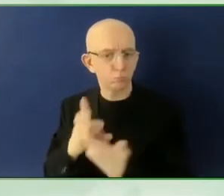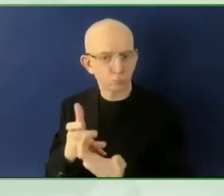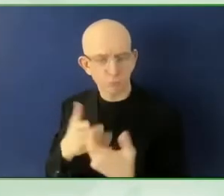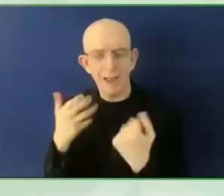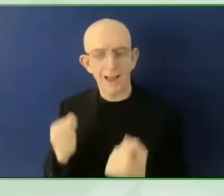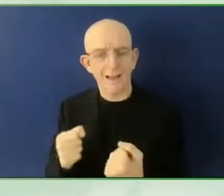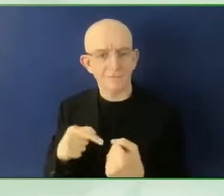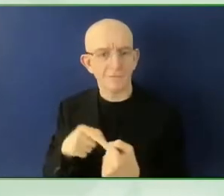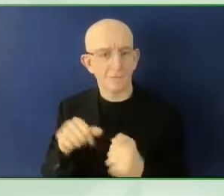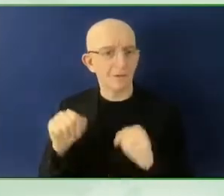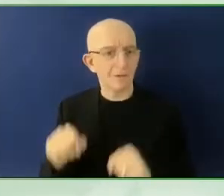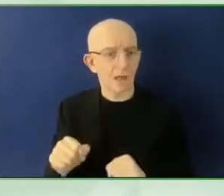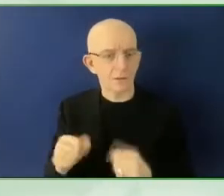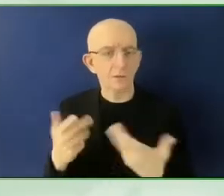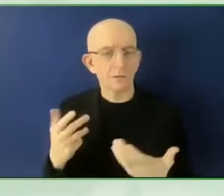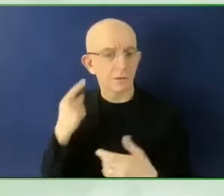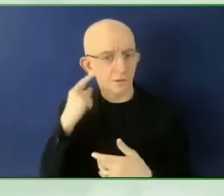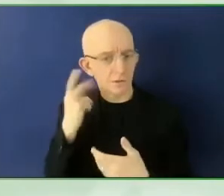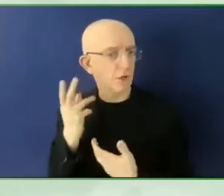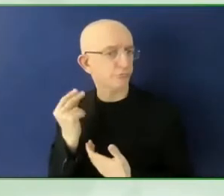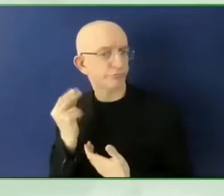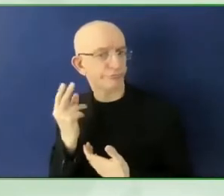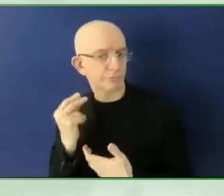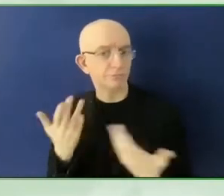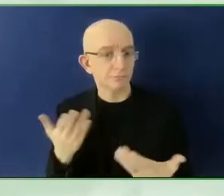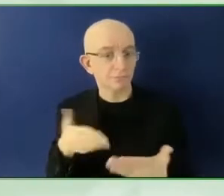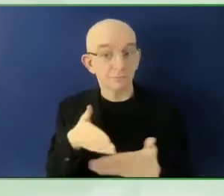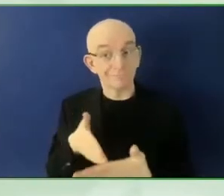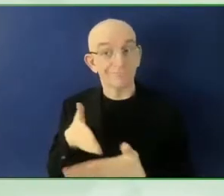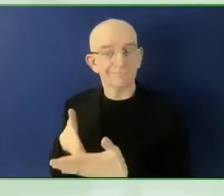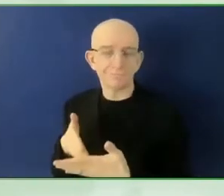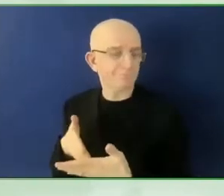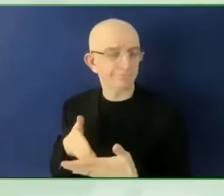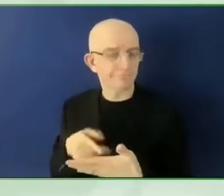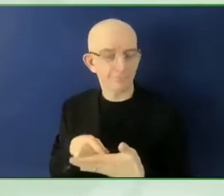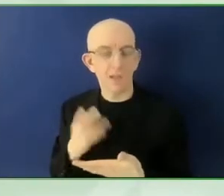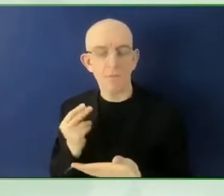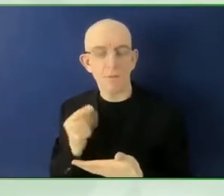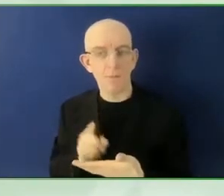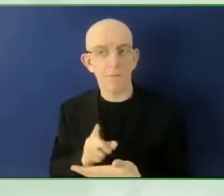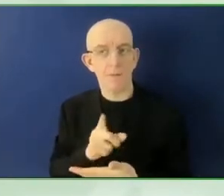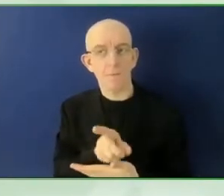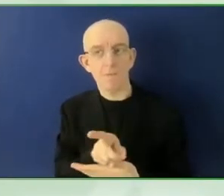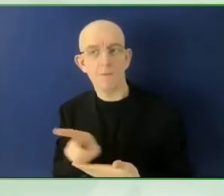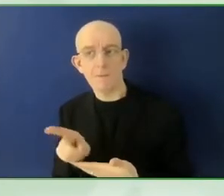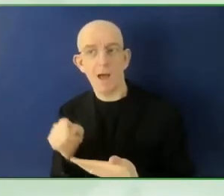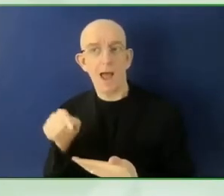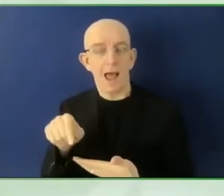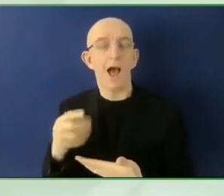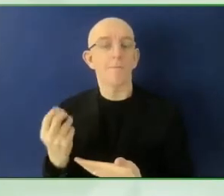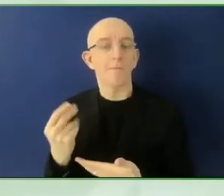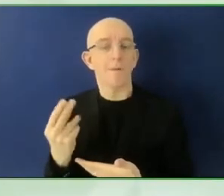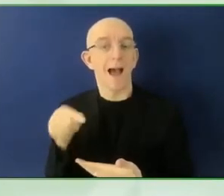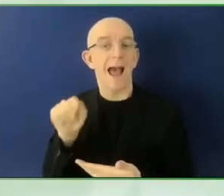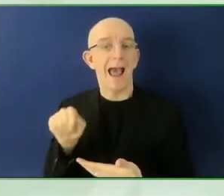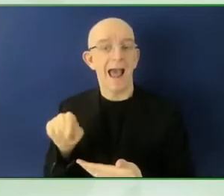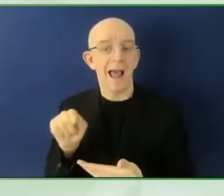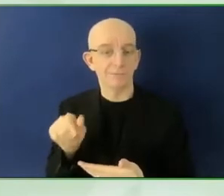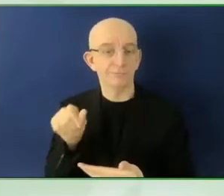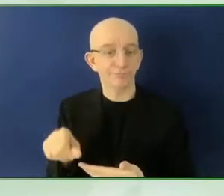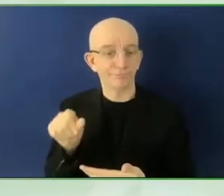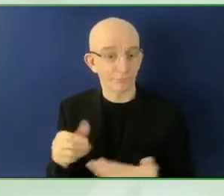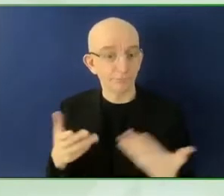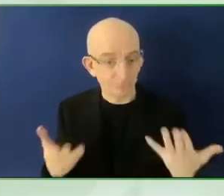section of the app. That's great. And then when you have these relationships with some of these outside resources, you mentioned Google, for